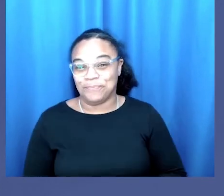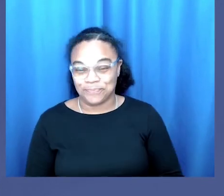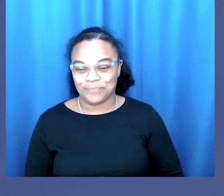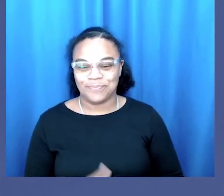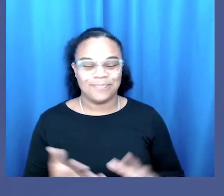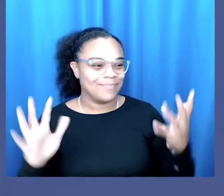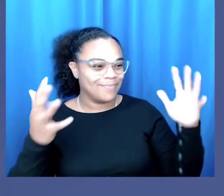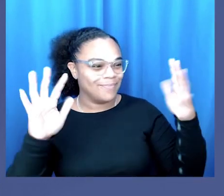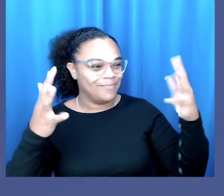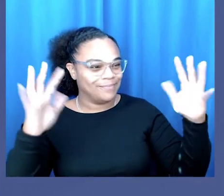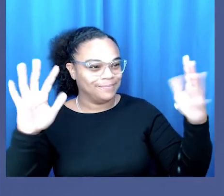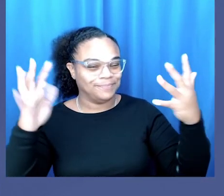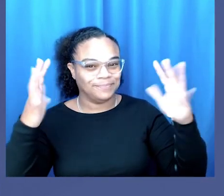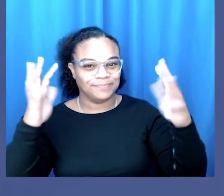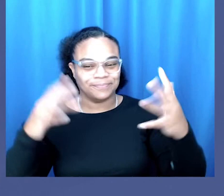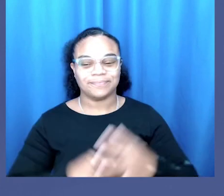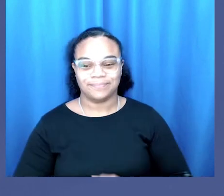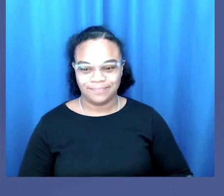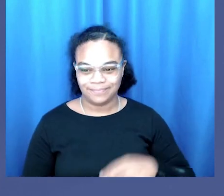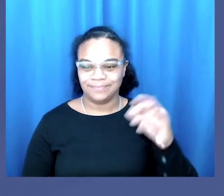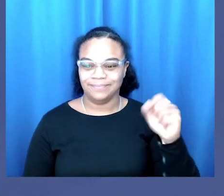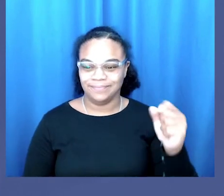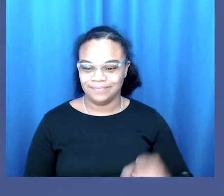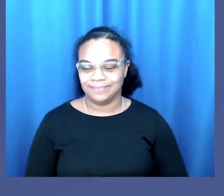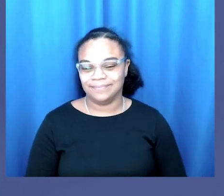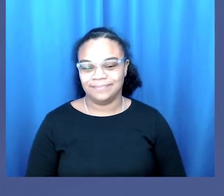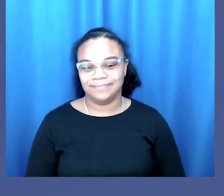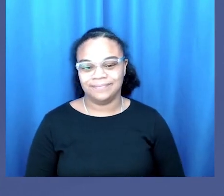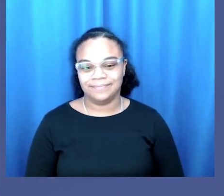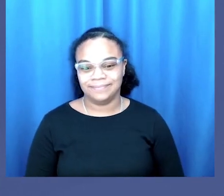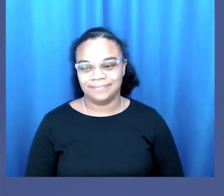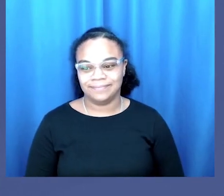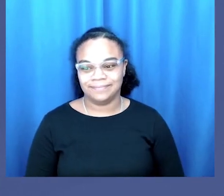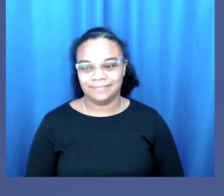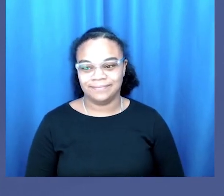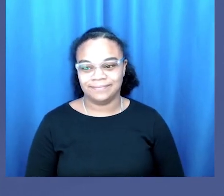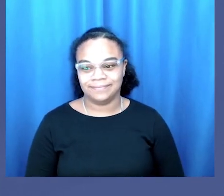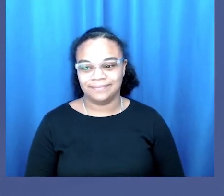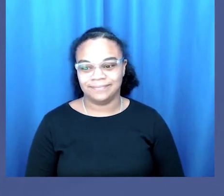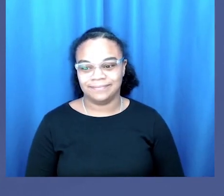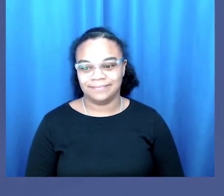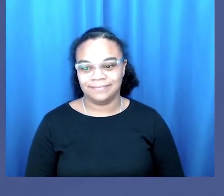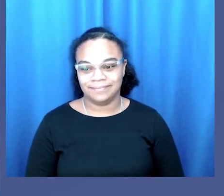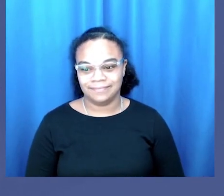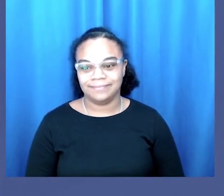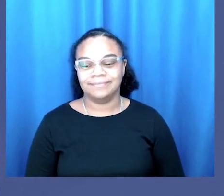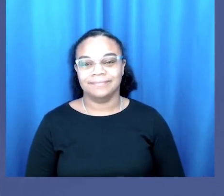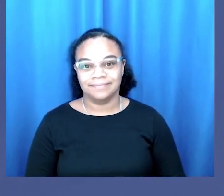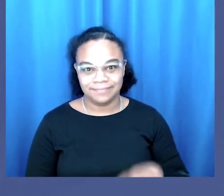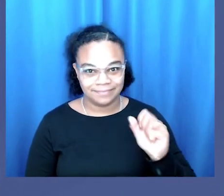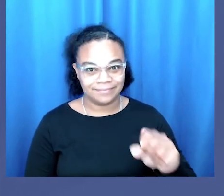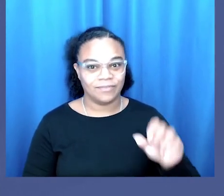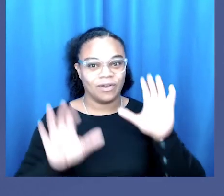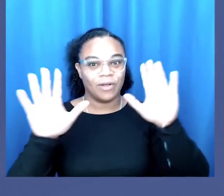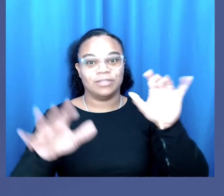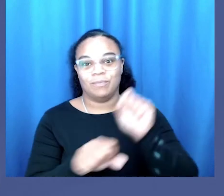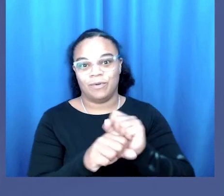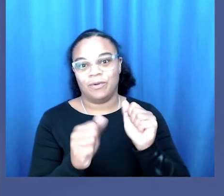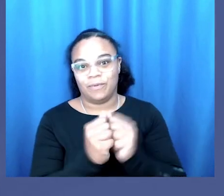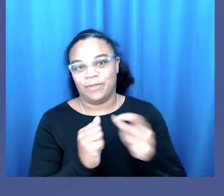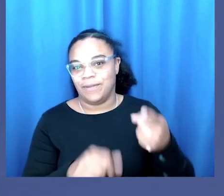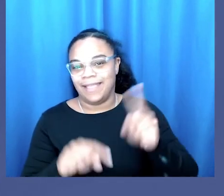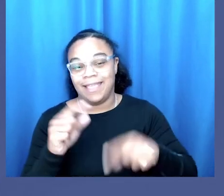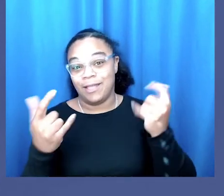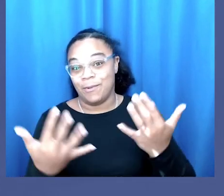yeah and uh yeah it's awesome